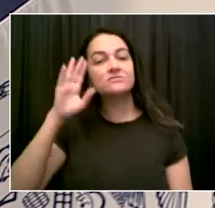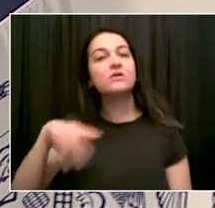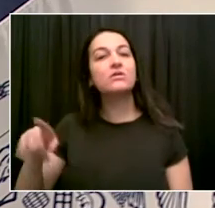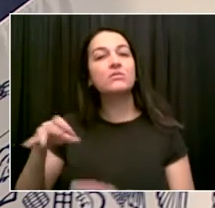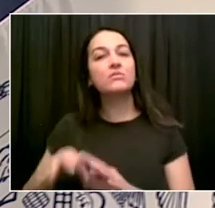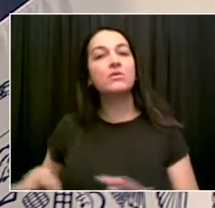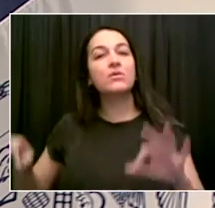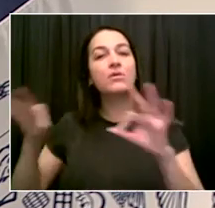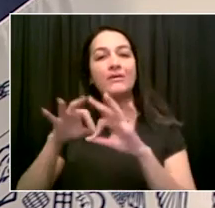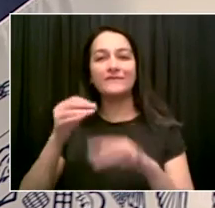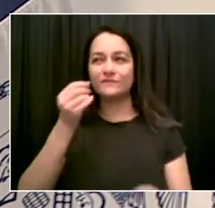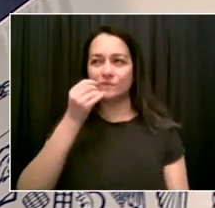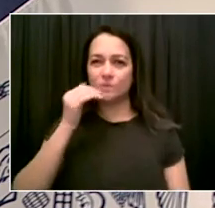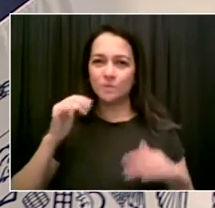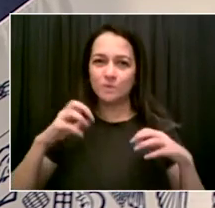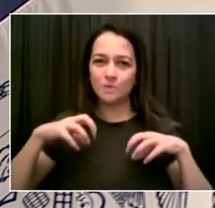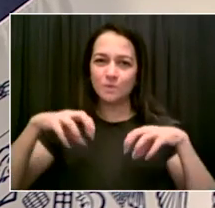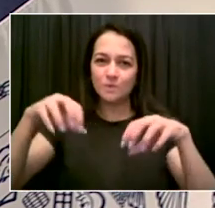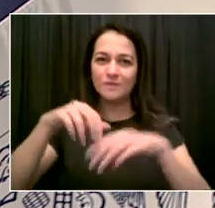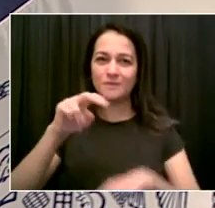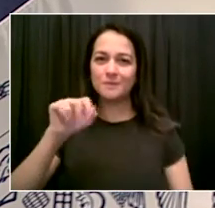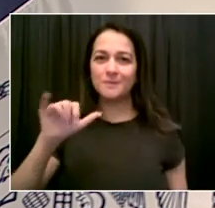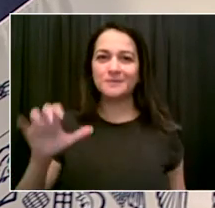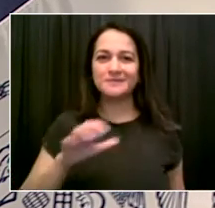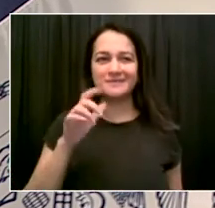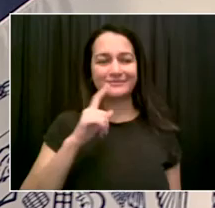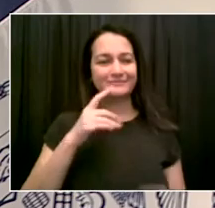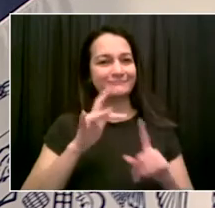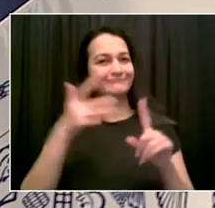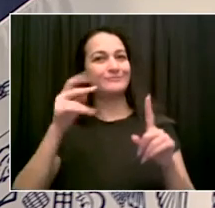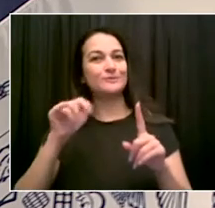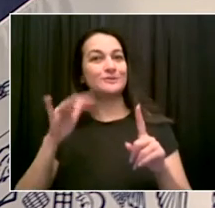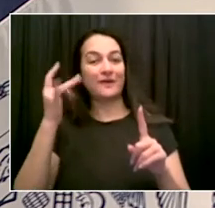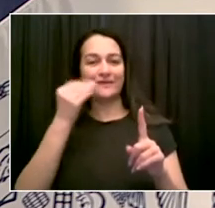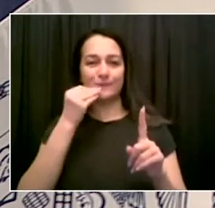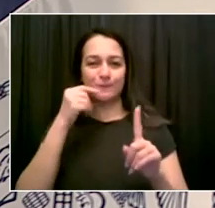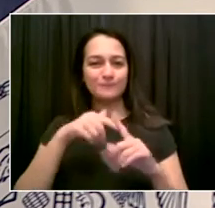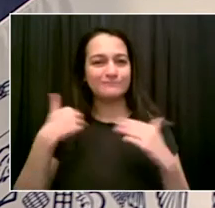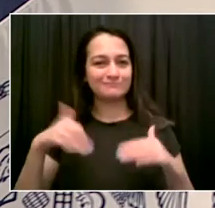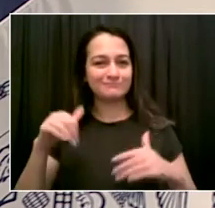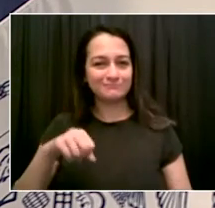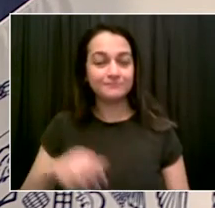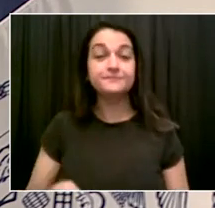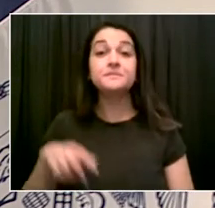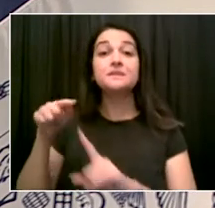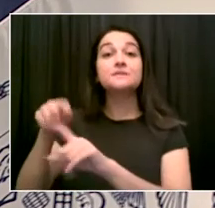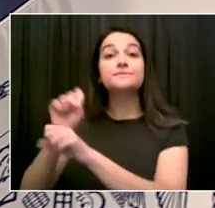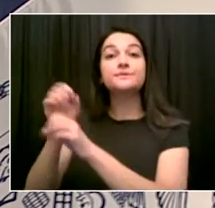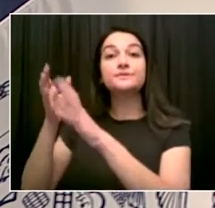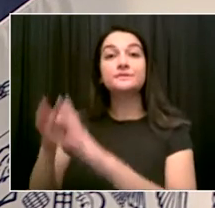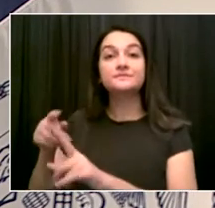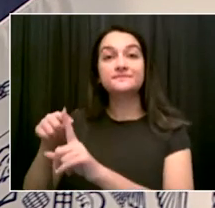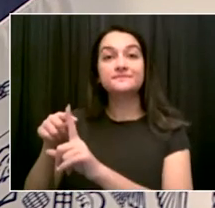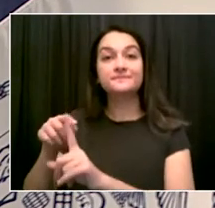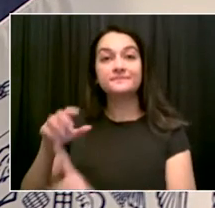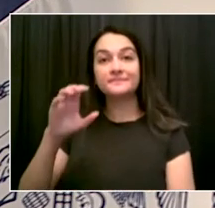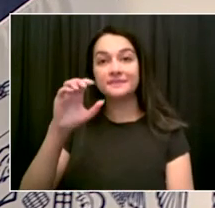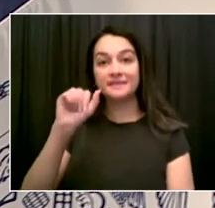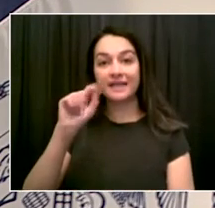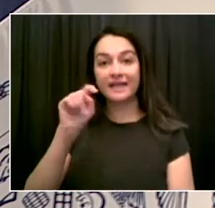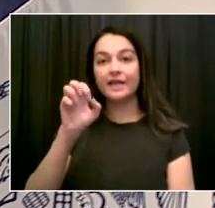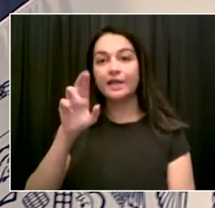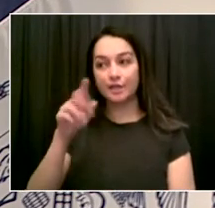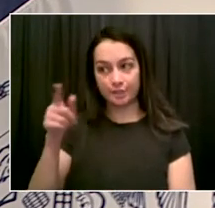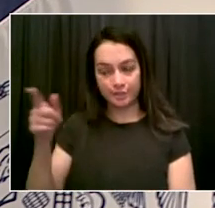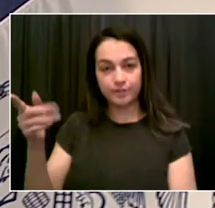specialness. One of the great catering businesses in this city, known for its creativity, its quality, its